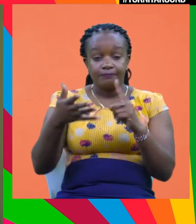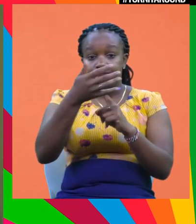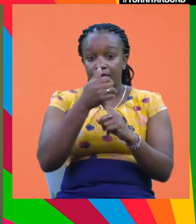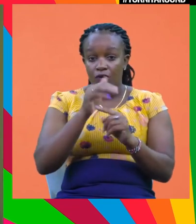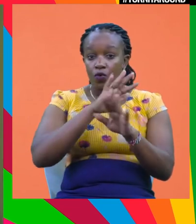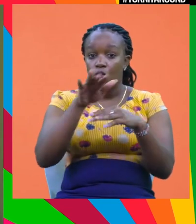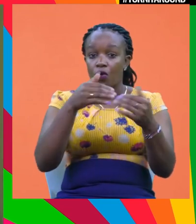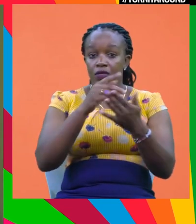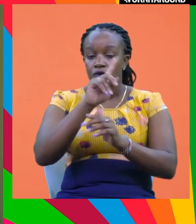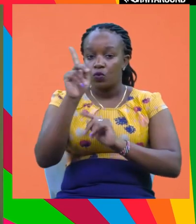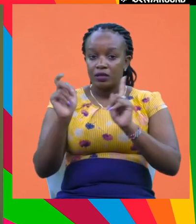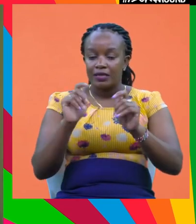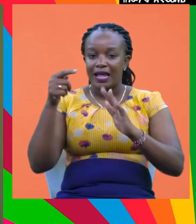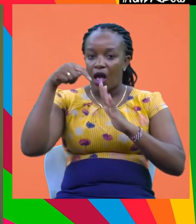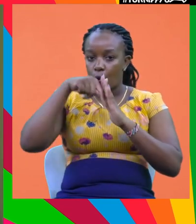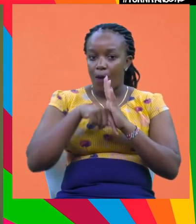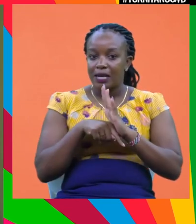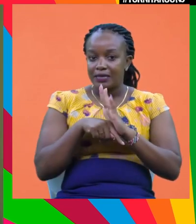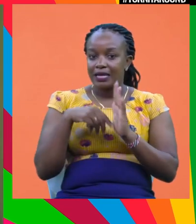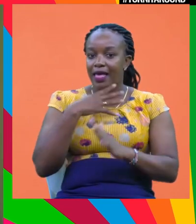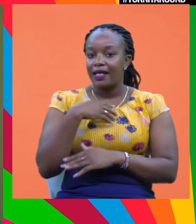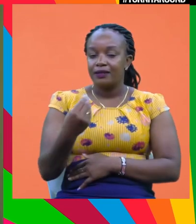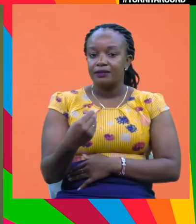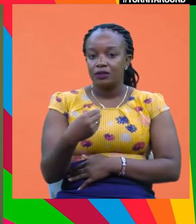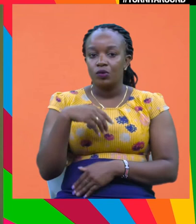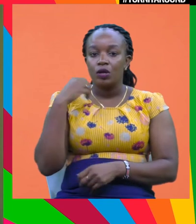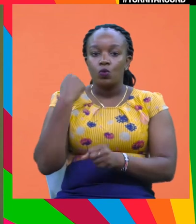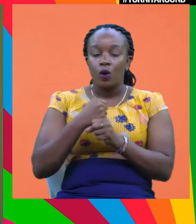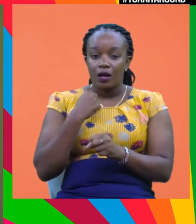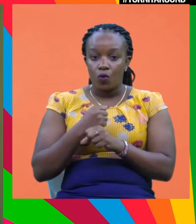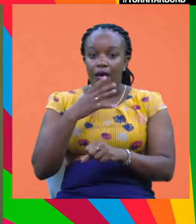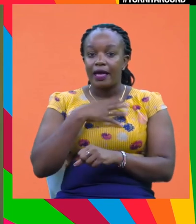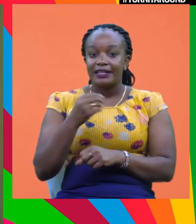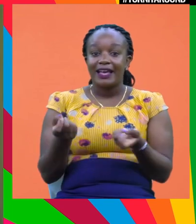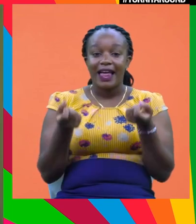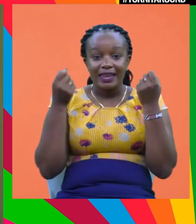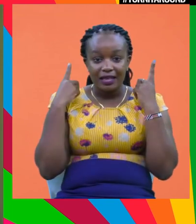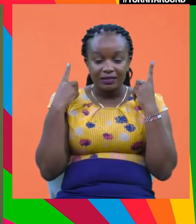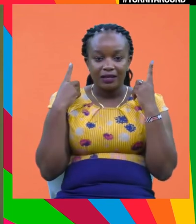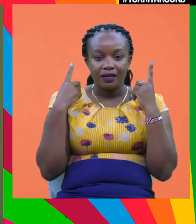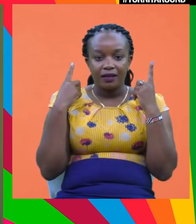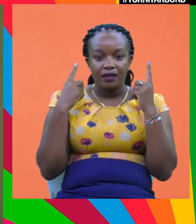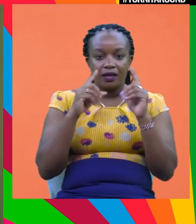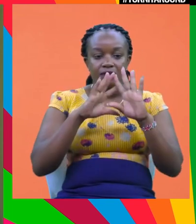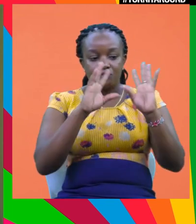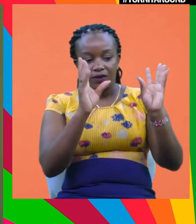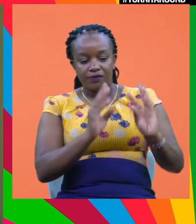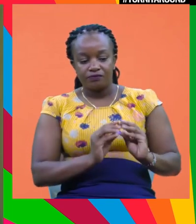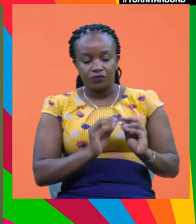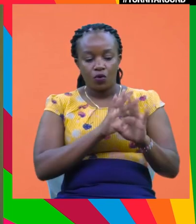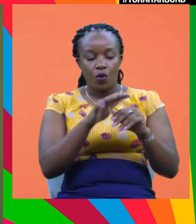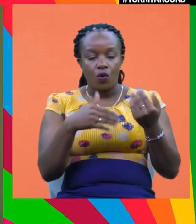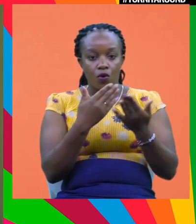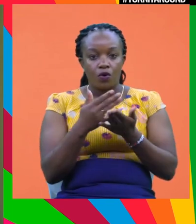So these questions are very complex and, um, we'll work on understanding and really breaking down the, the